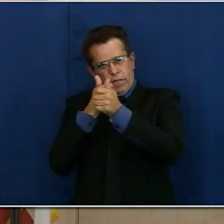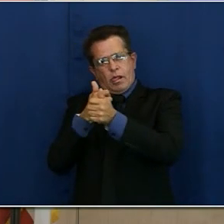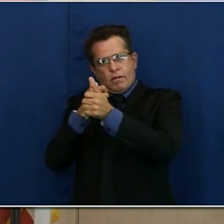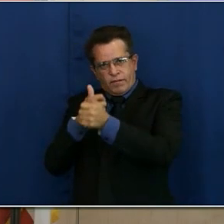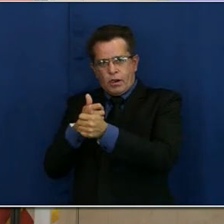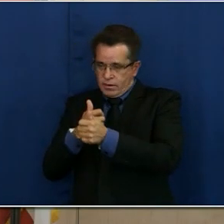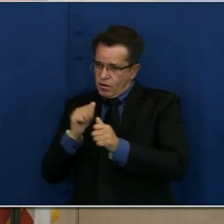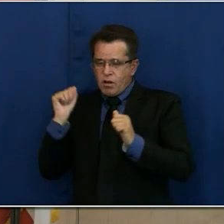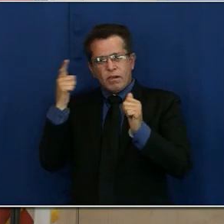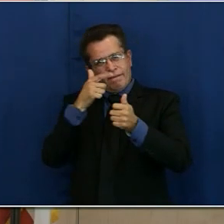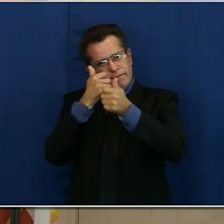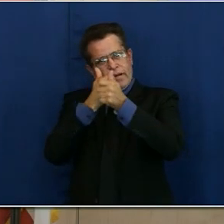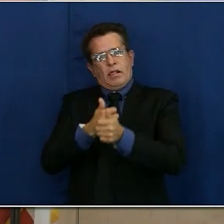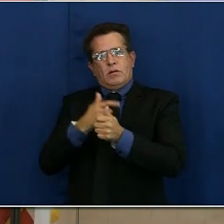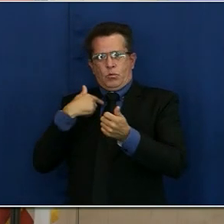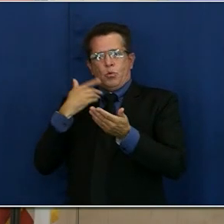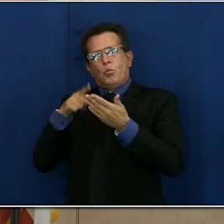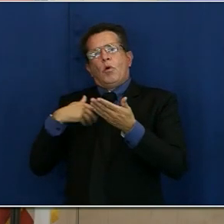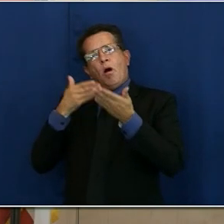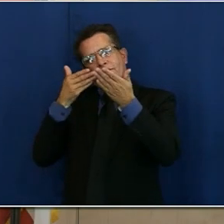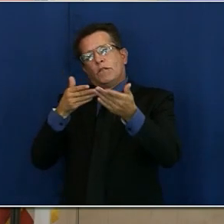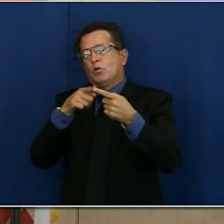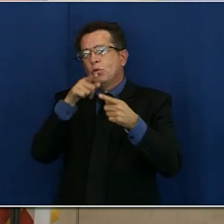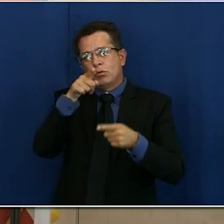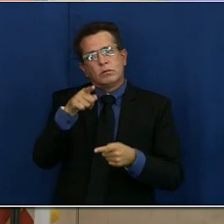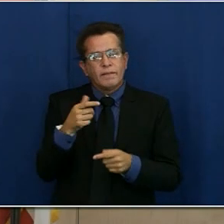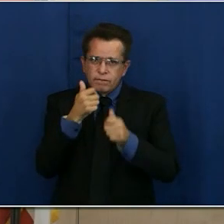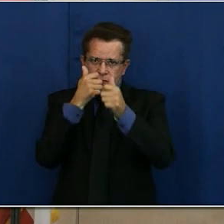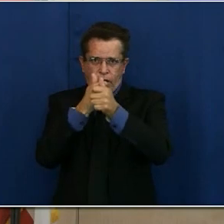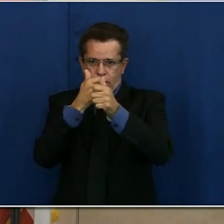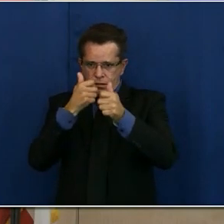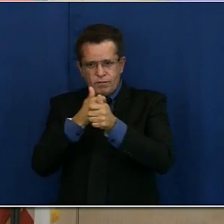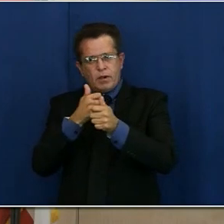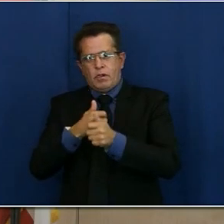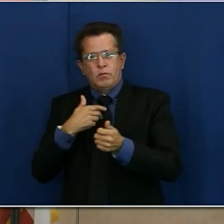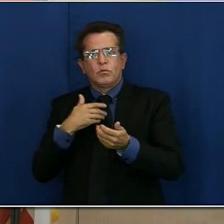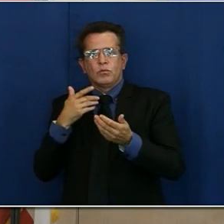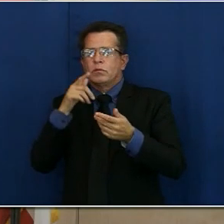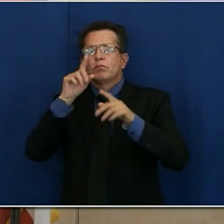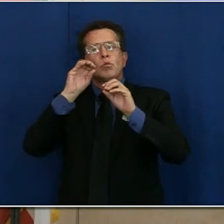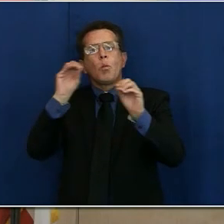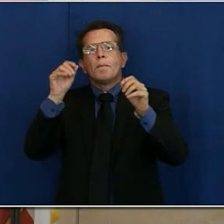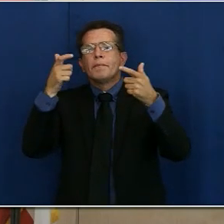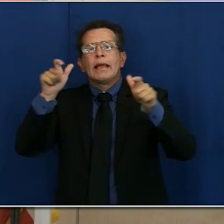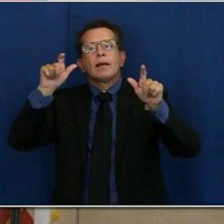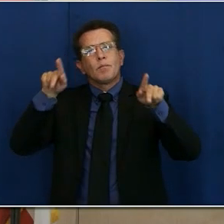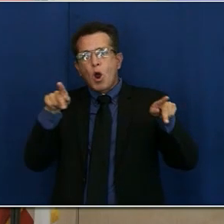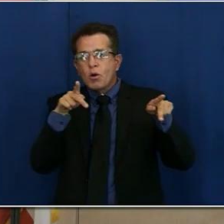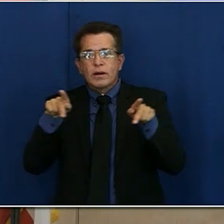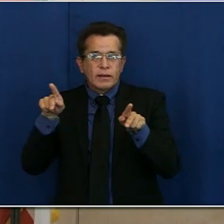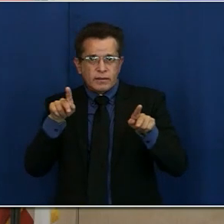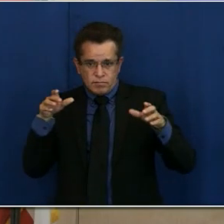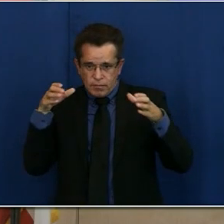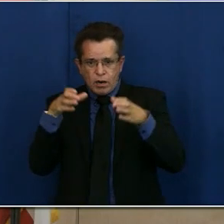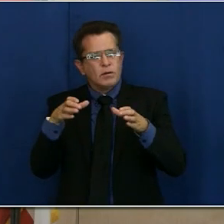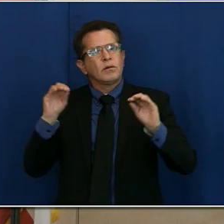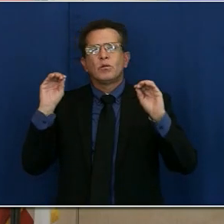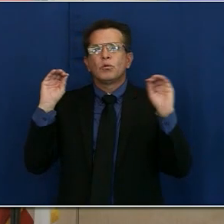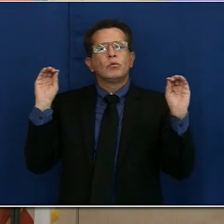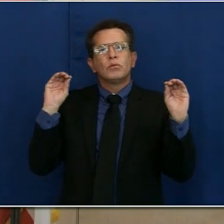adhere to these guidances. We ask that people not have large parties. That's one factor